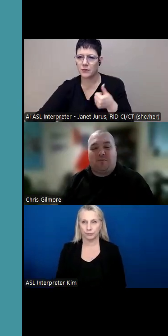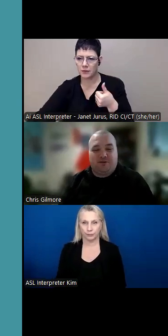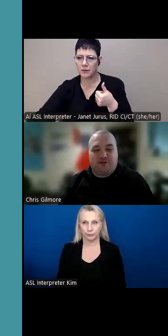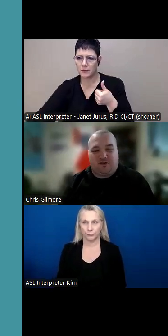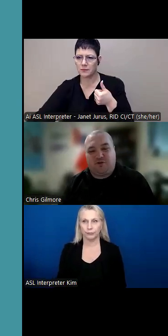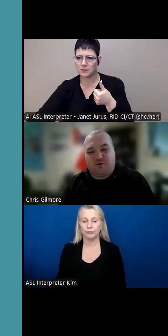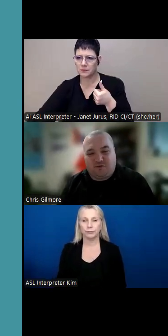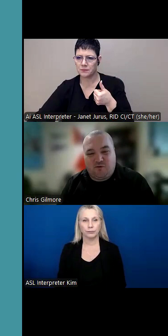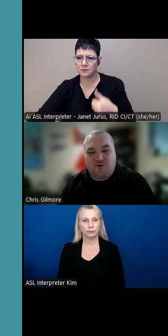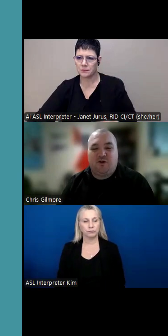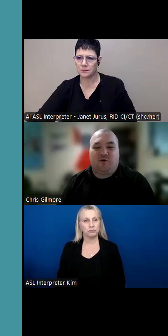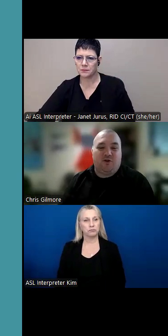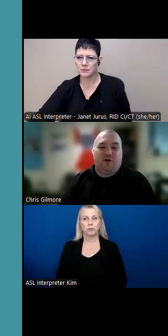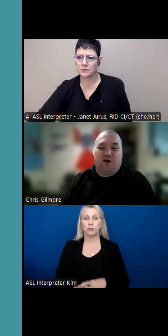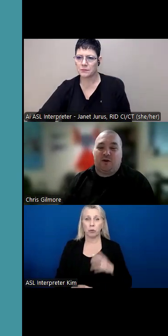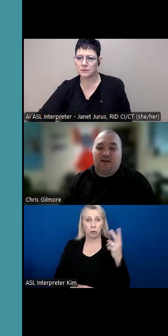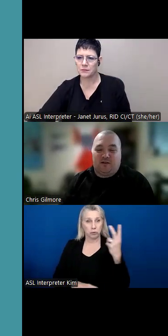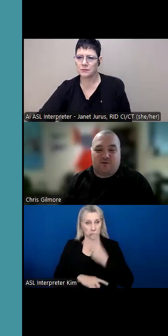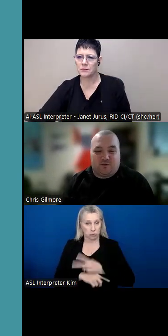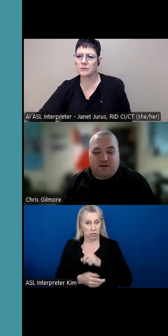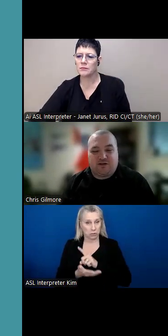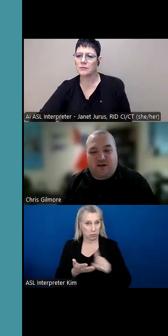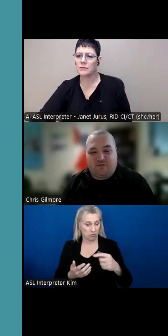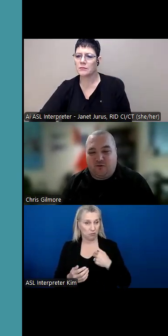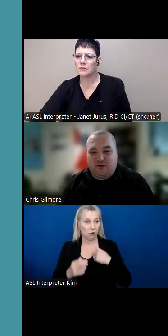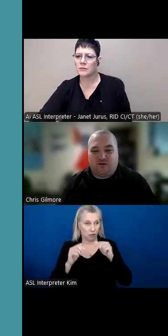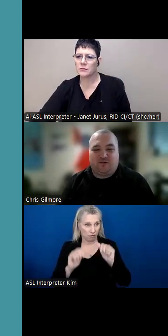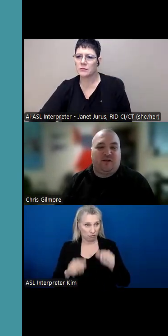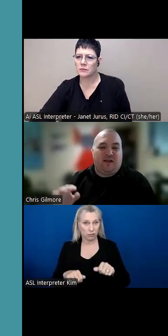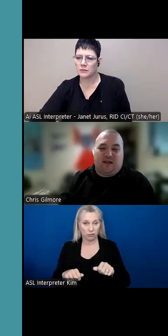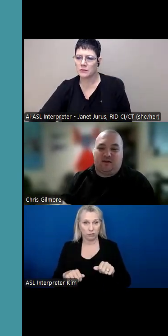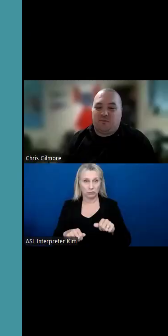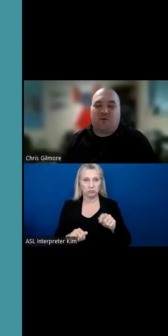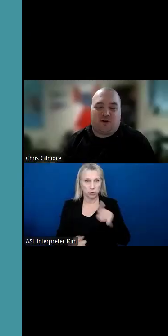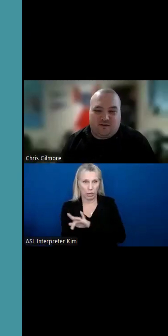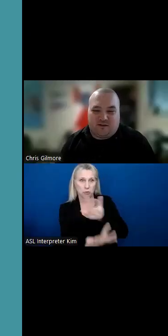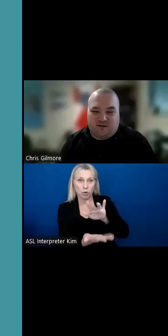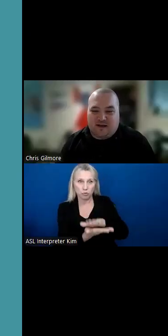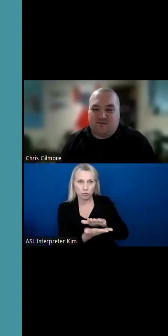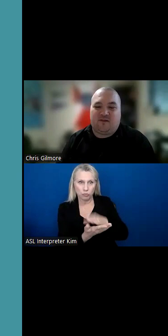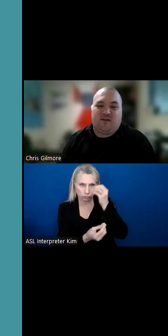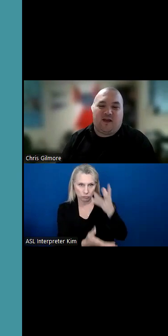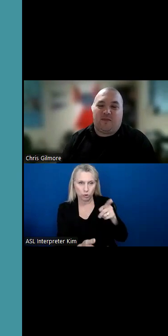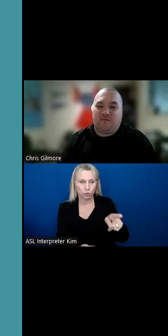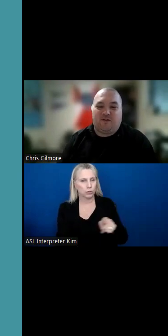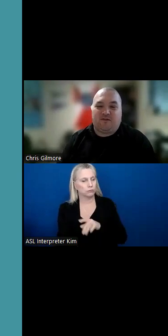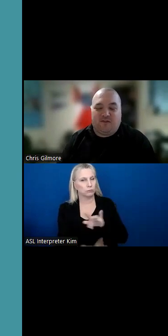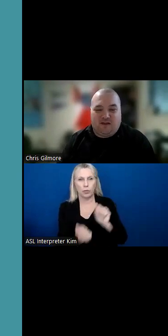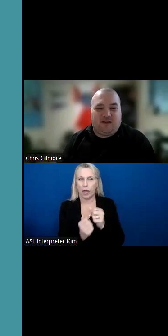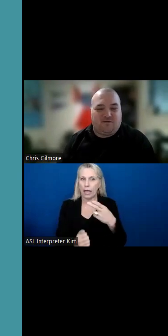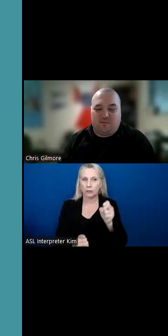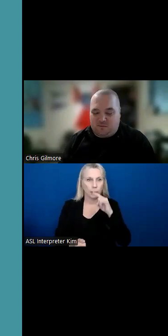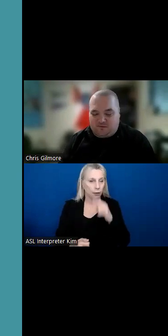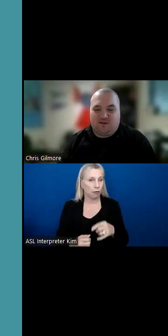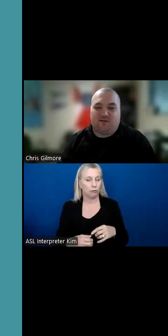I will put you in touch with the school where you can go and eat lunch with a bunch of high schoolers and pour into their lives, help them feel